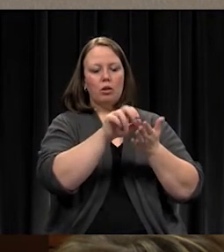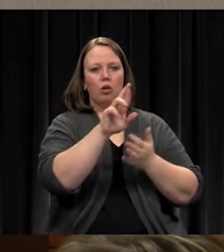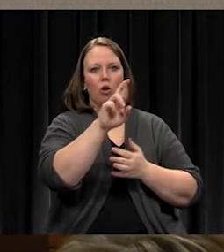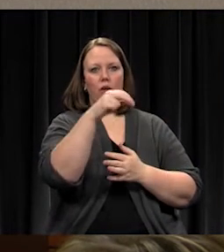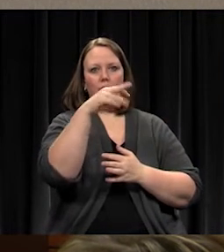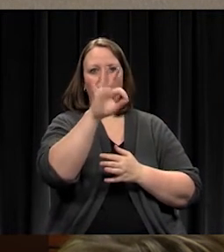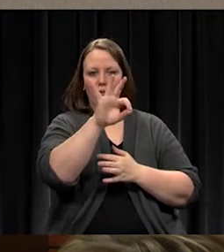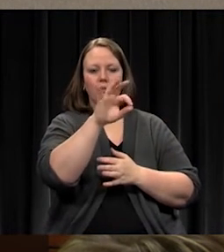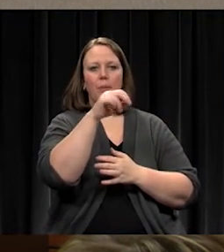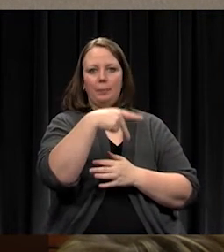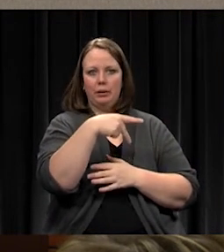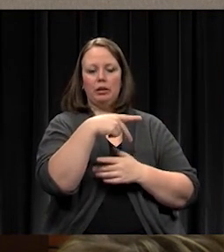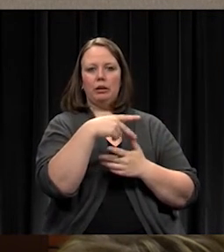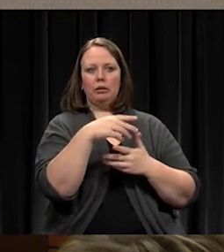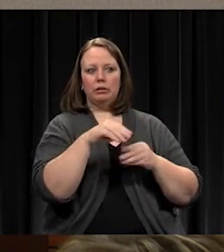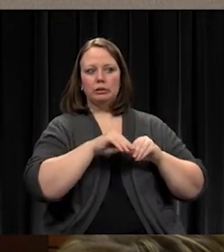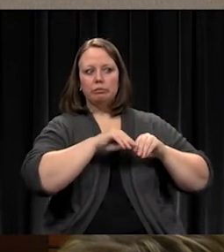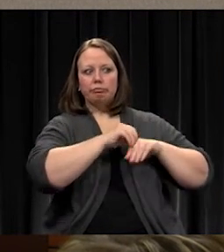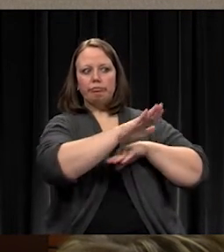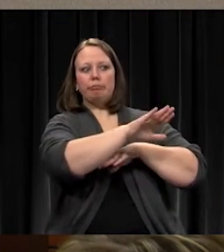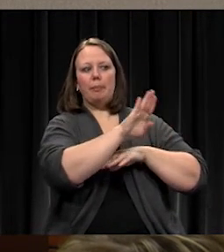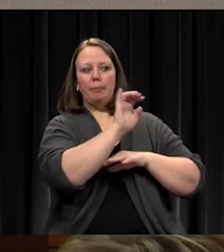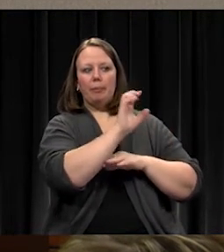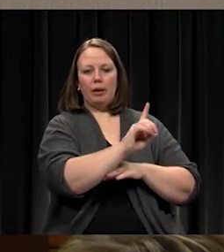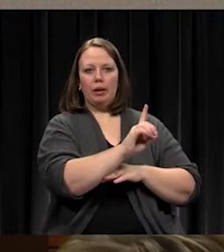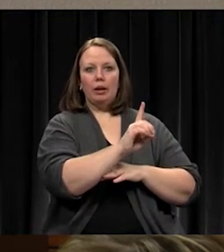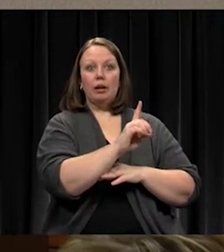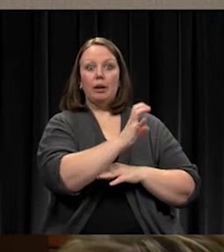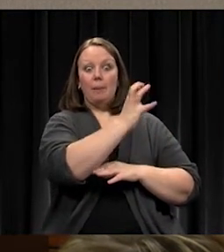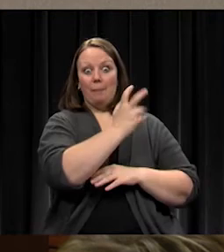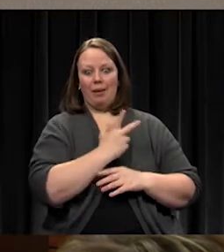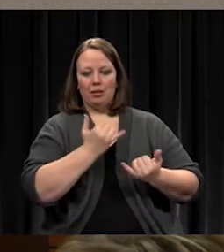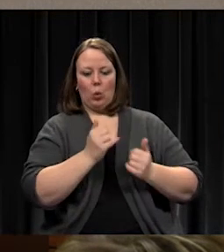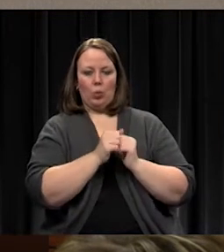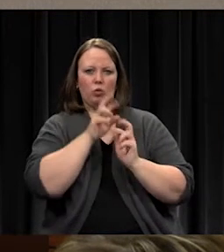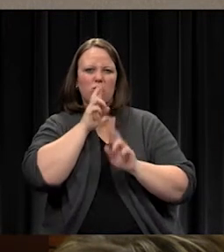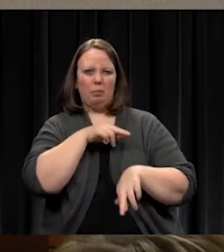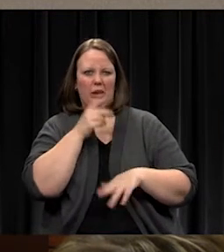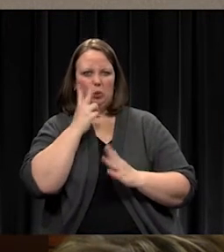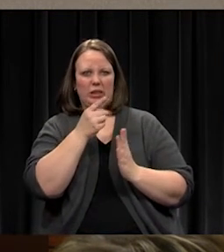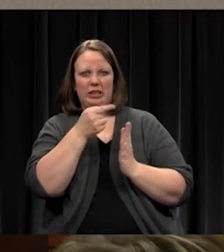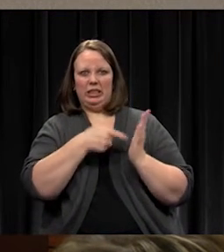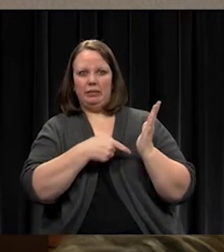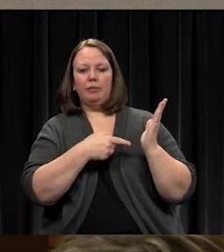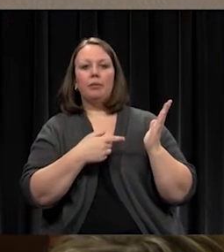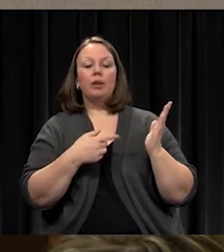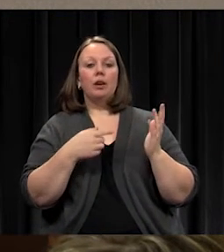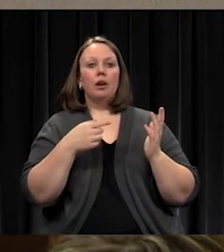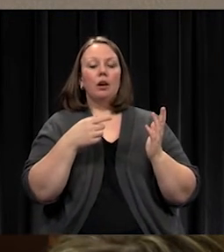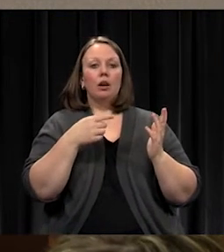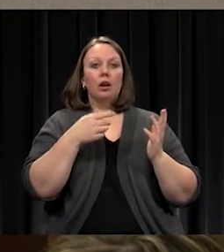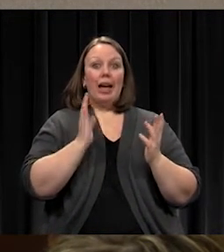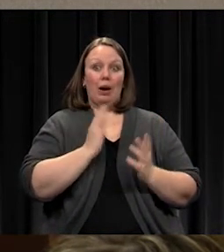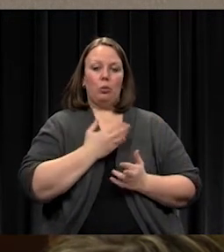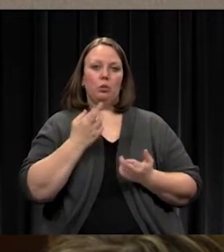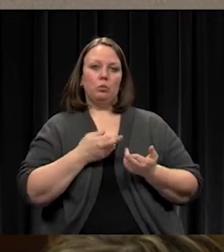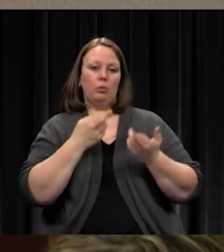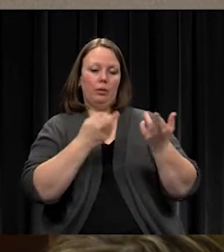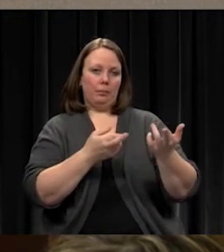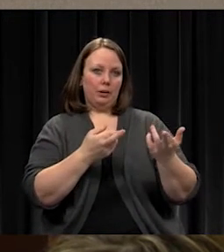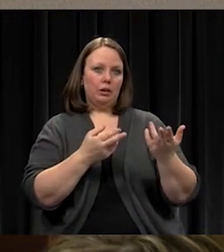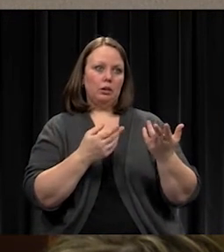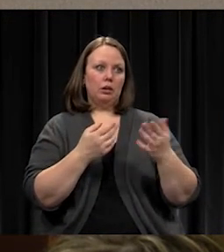And we've come back with the responses that you see there tonight. Our recommendation is to go with the